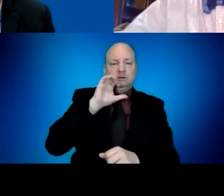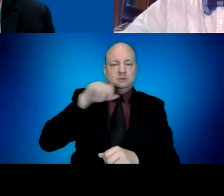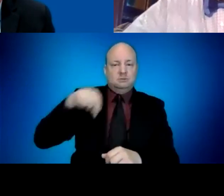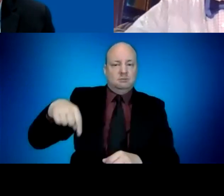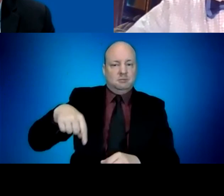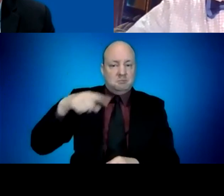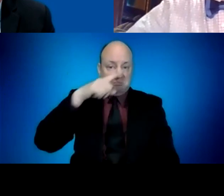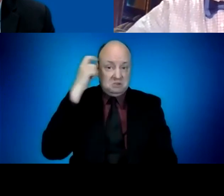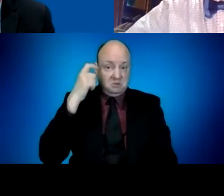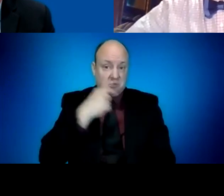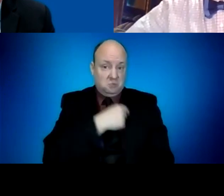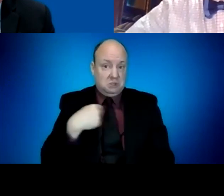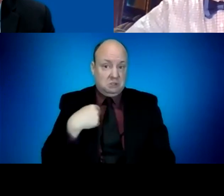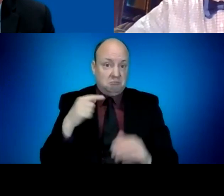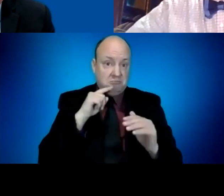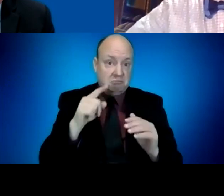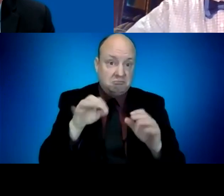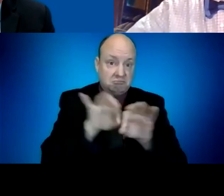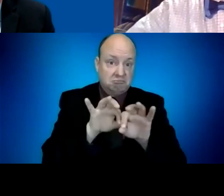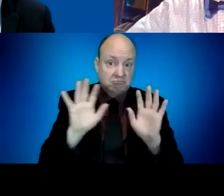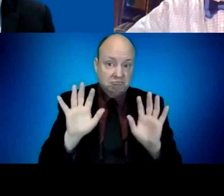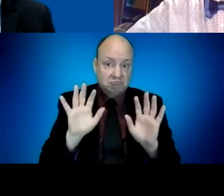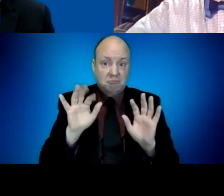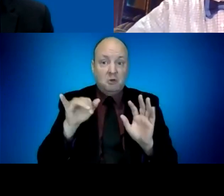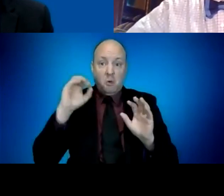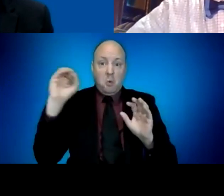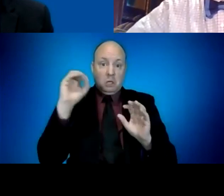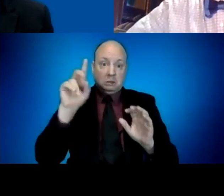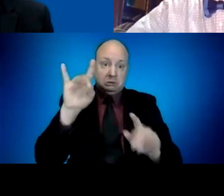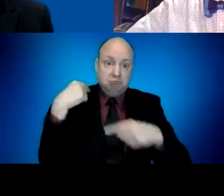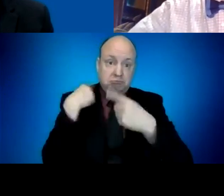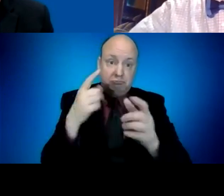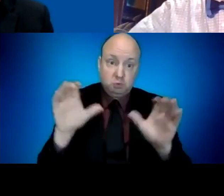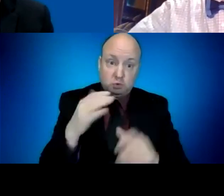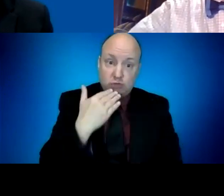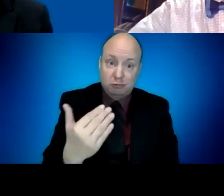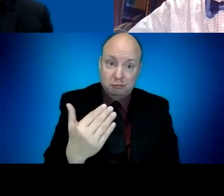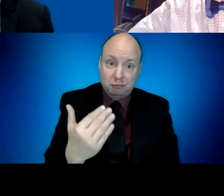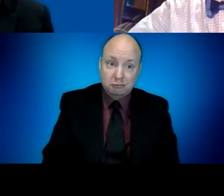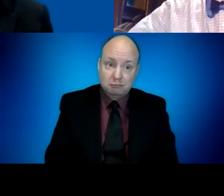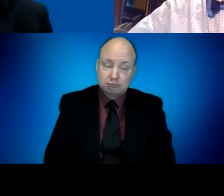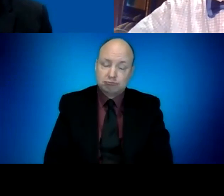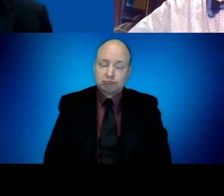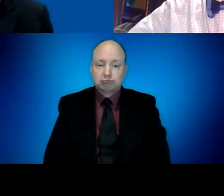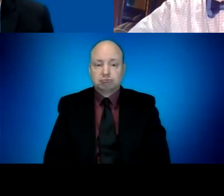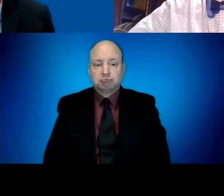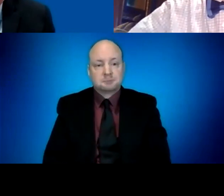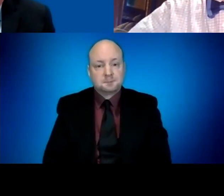Thank you for that update, Director Allen. And with that, thank you everyone for joining. Have a good day.